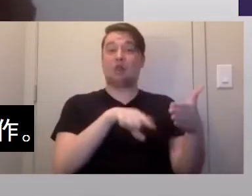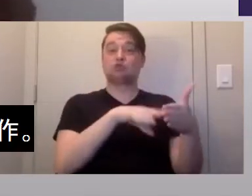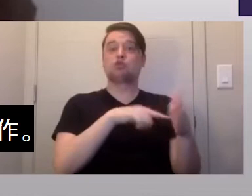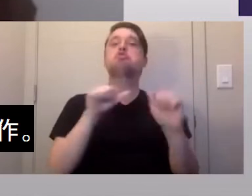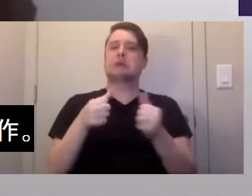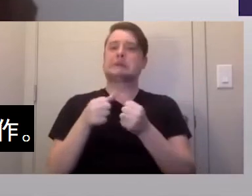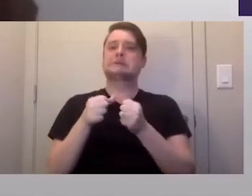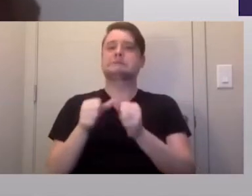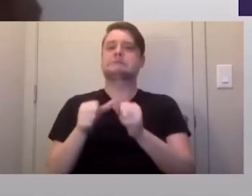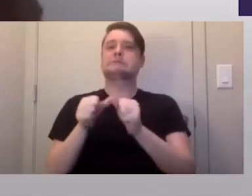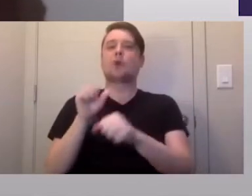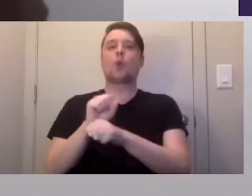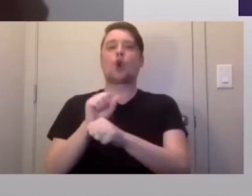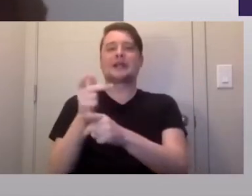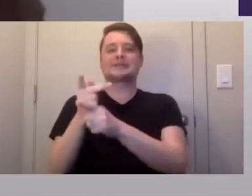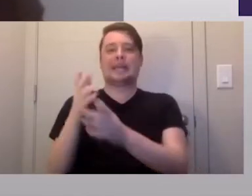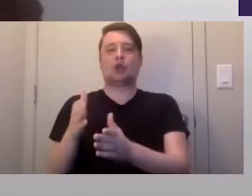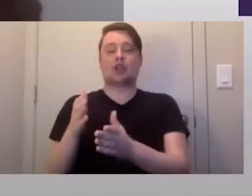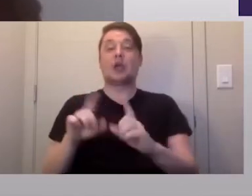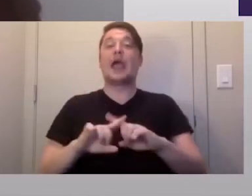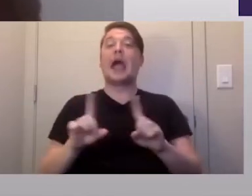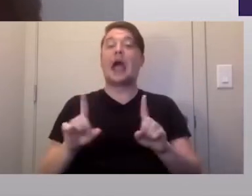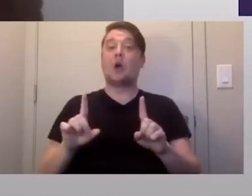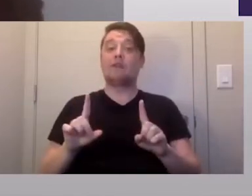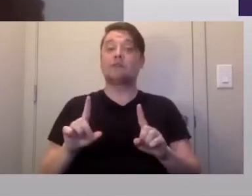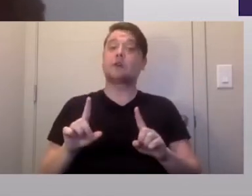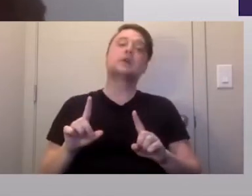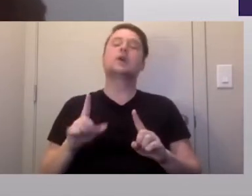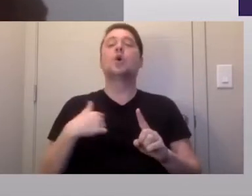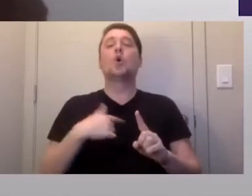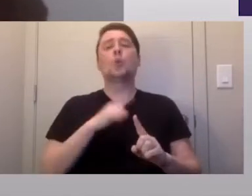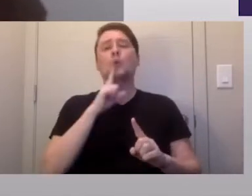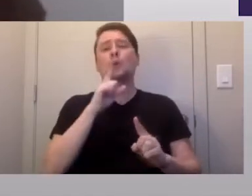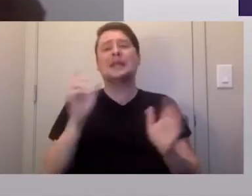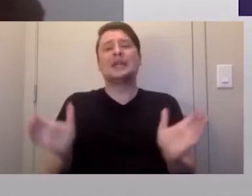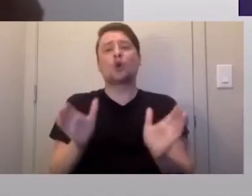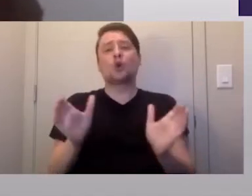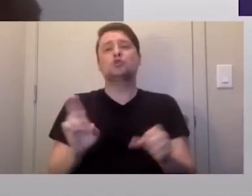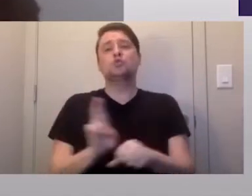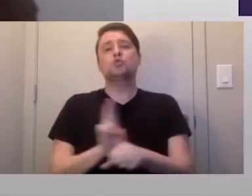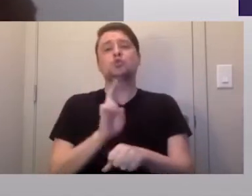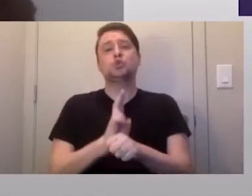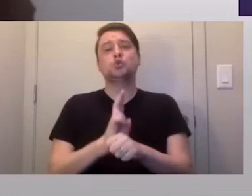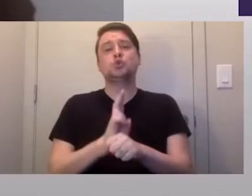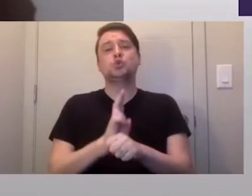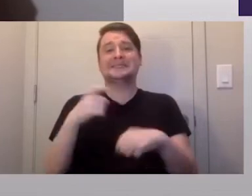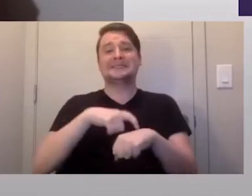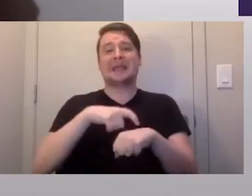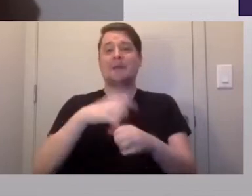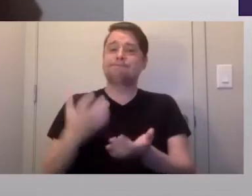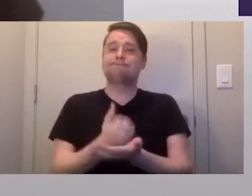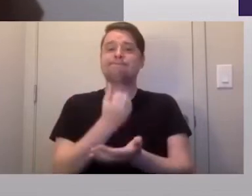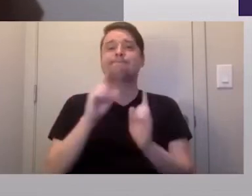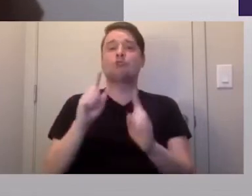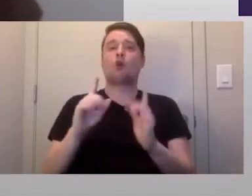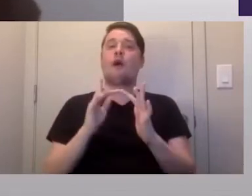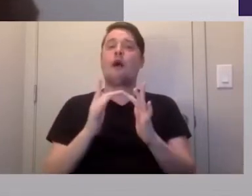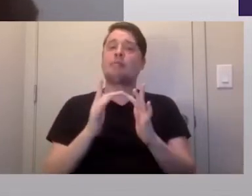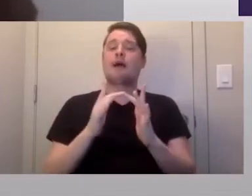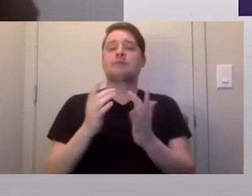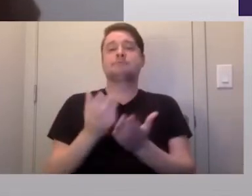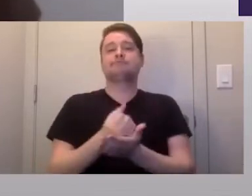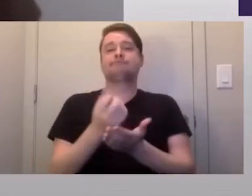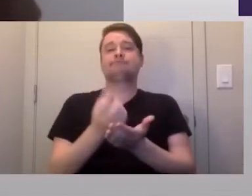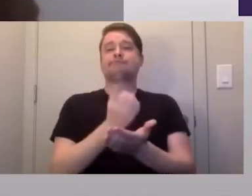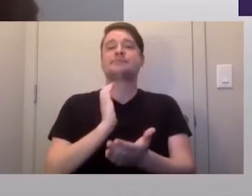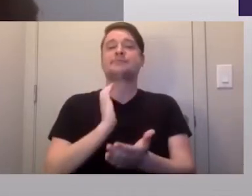However, as I mentioned earlier, we'd really encourage you to use some of this time to go on online and take some of our